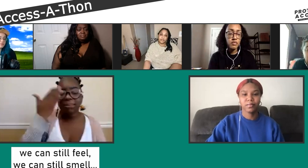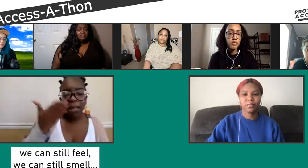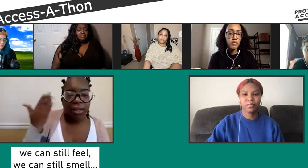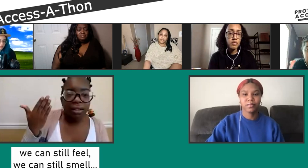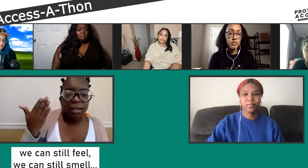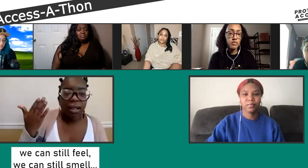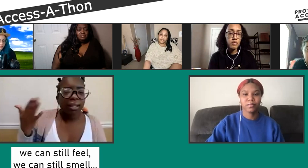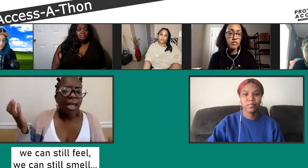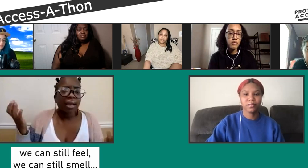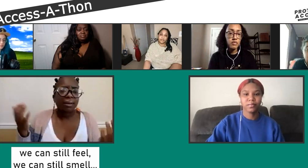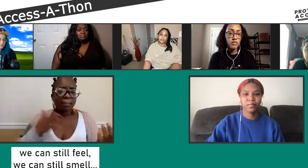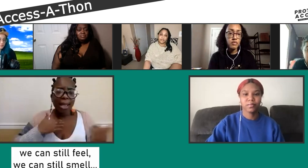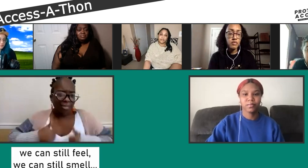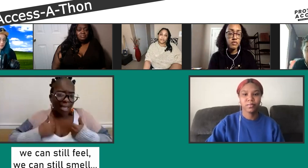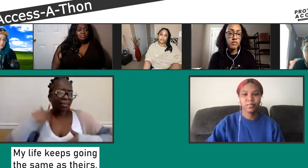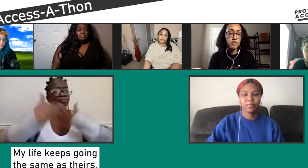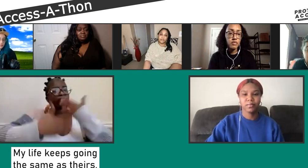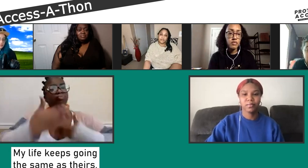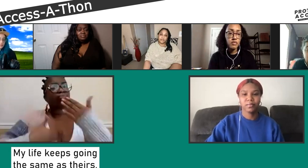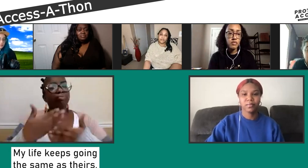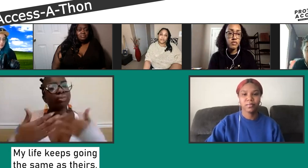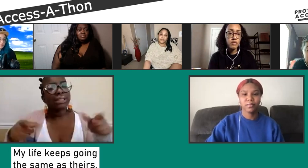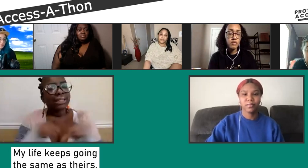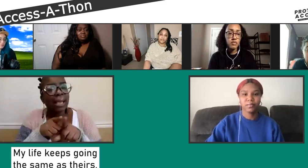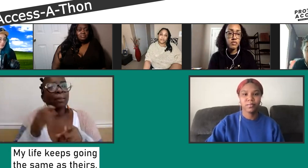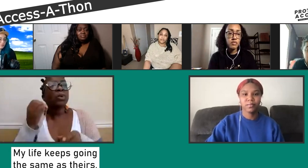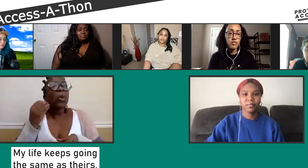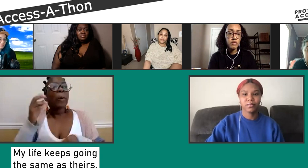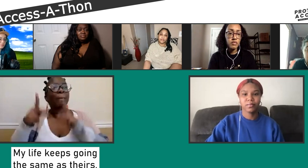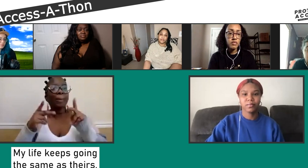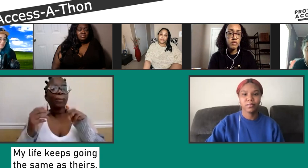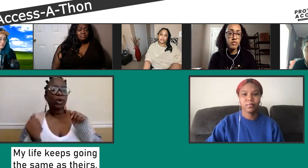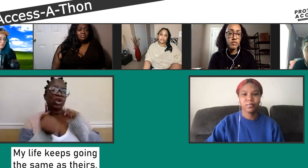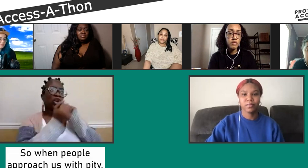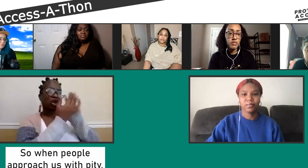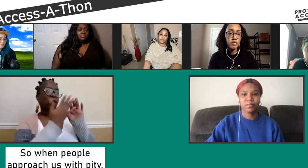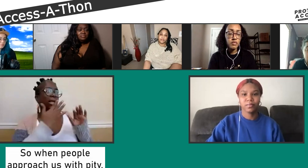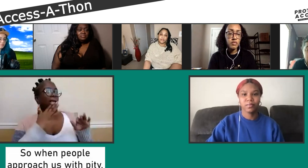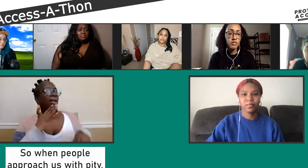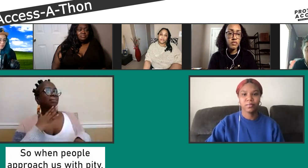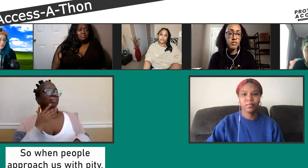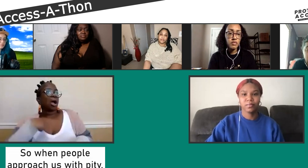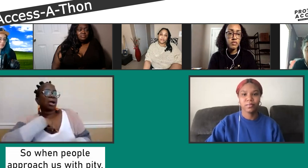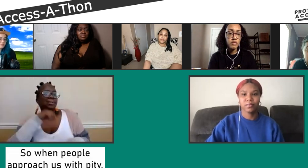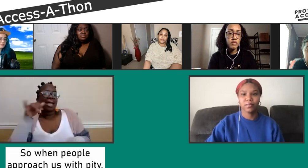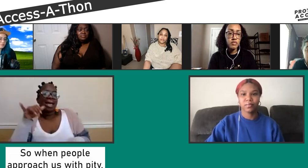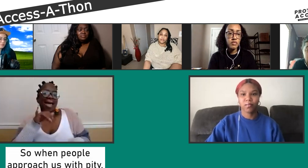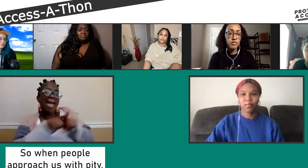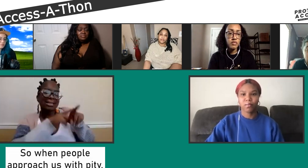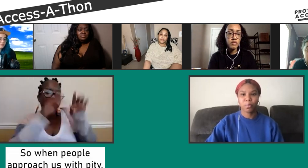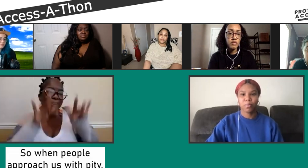that it could be 3D. We can smell. We can touch. We can do all these things. We have all our other senses, so for people to